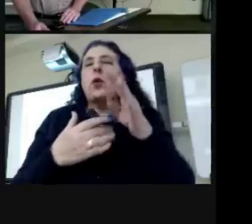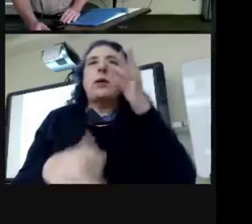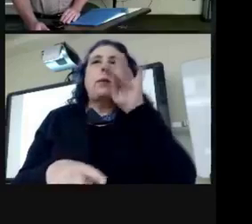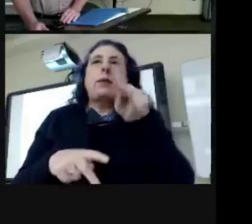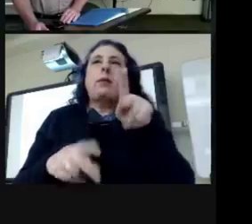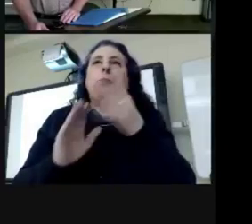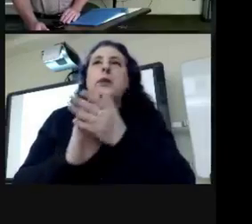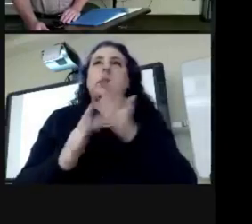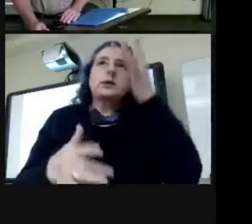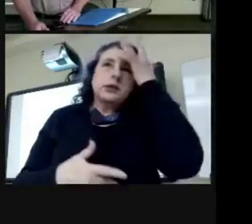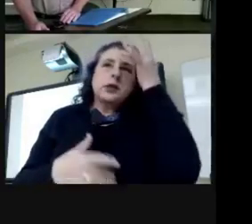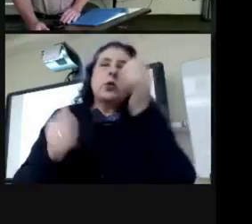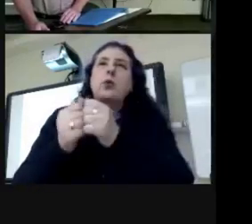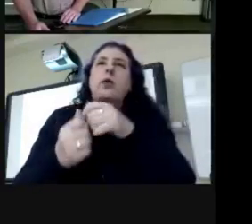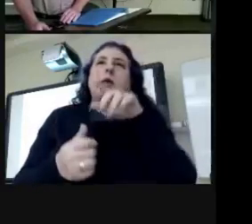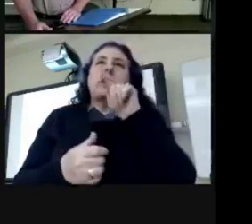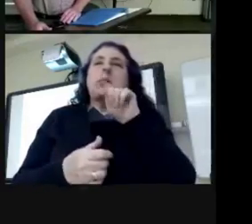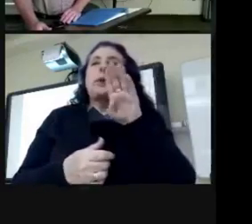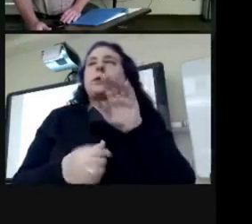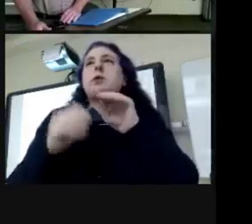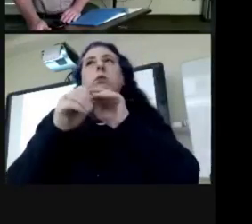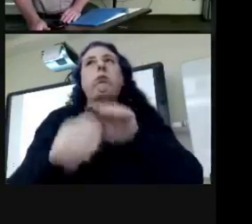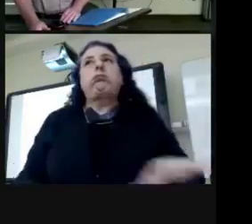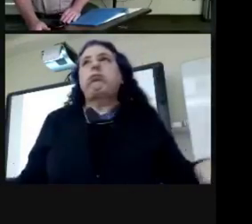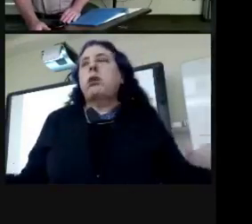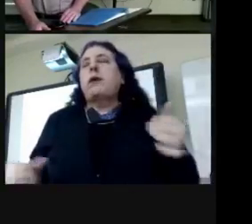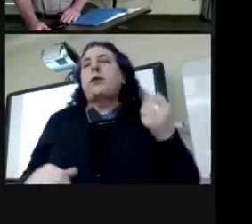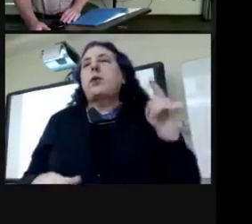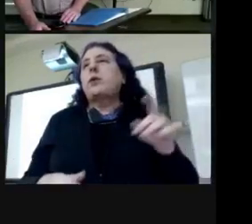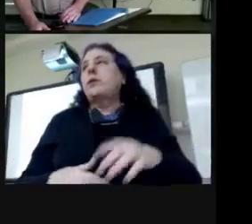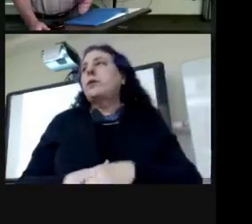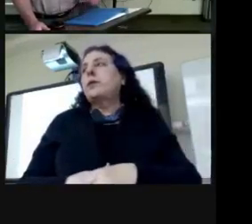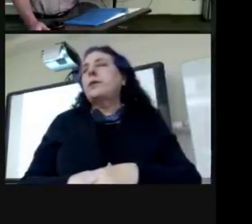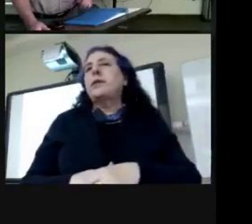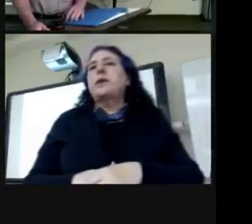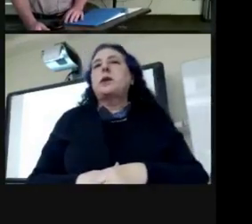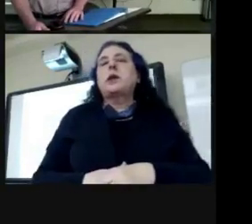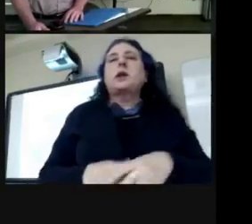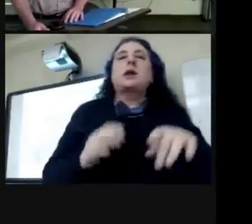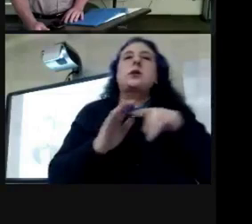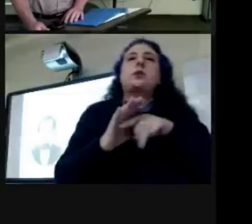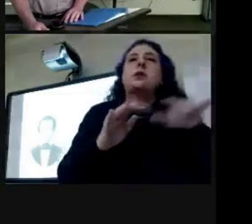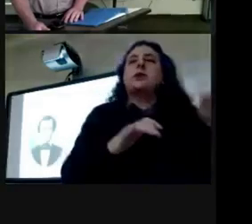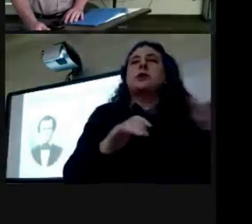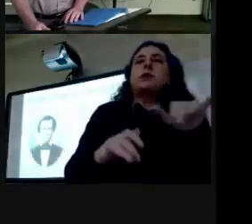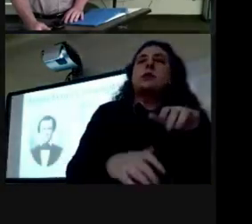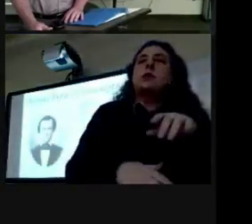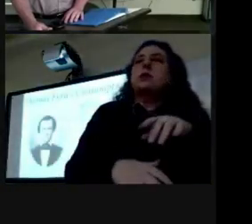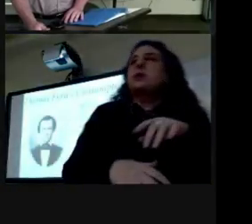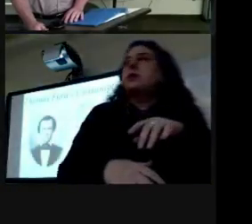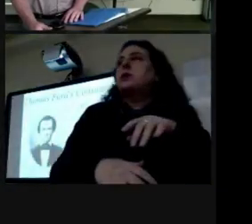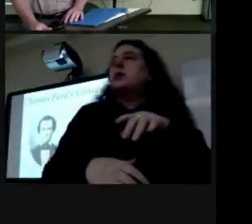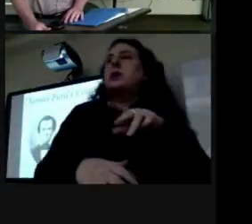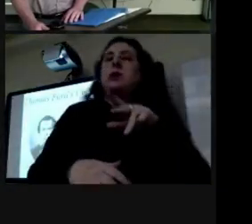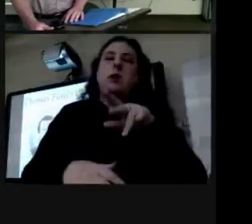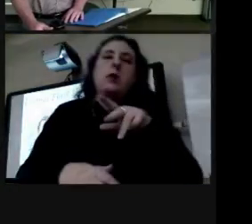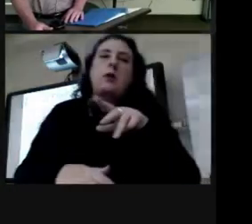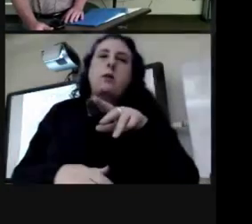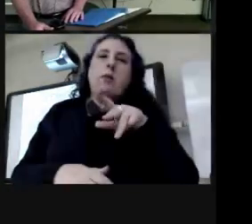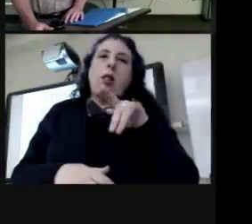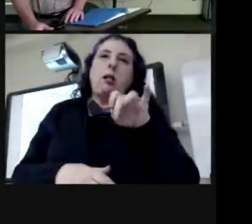think. Yeah, it was so widespread. Unbelievable. Yeah, Springfield had the same polymer tuberculosis sanitaria.